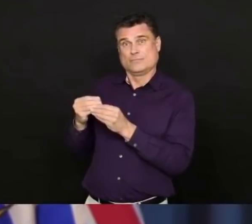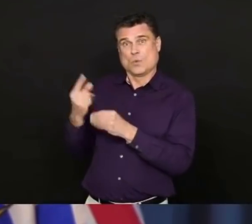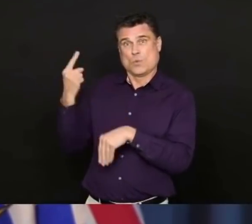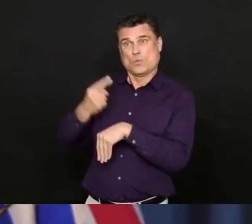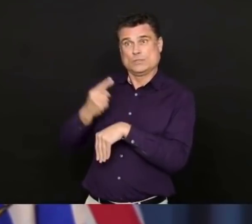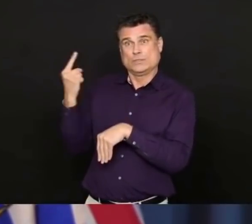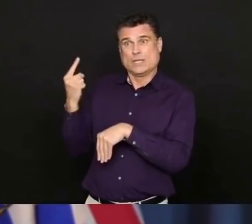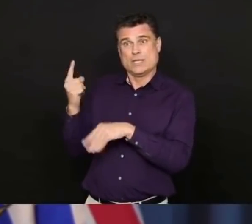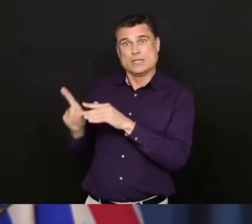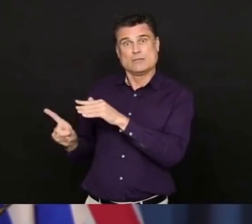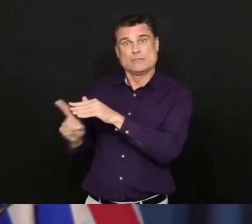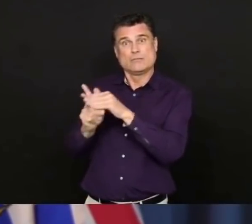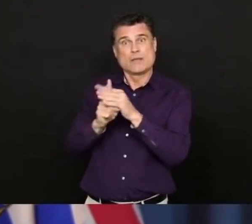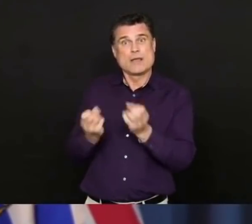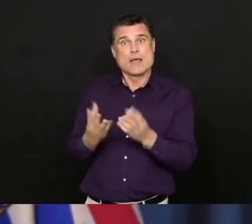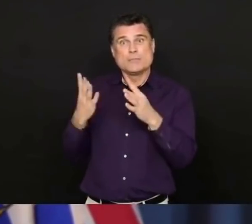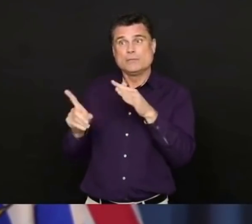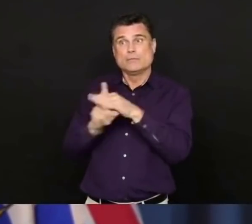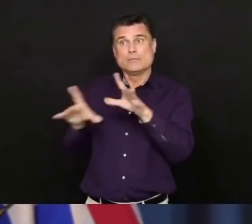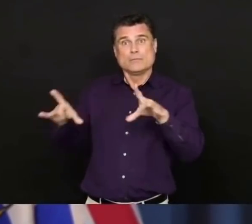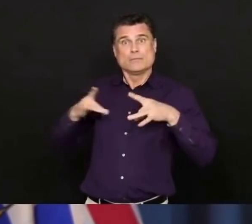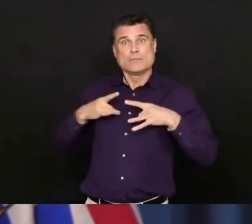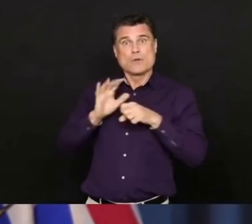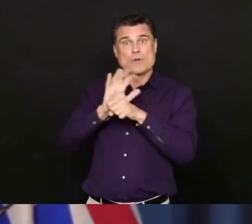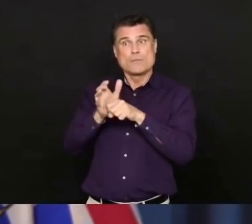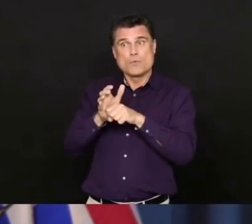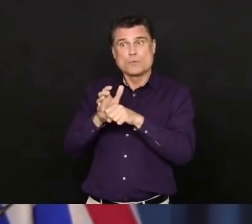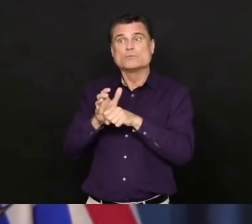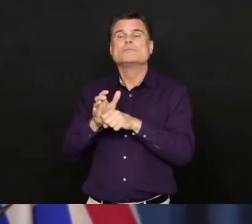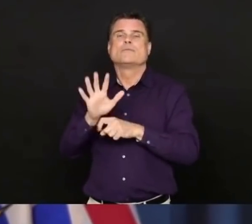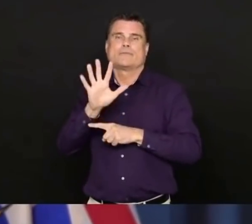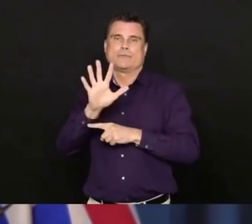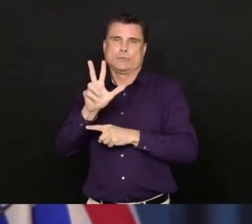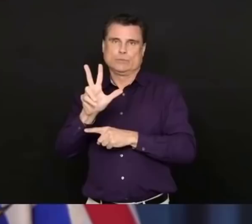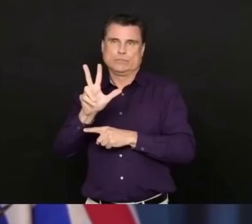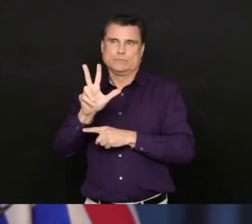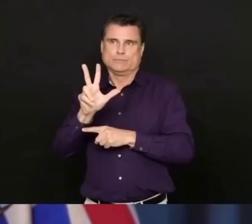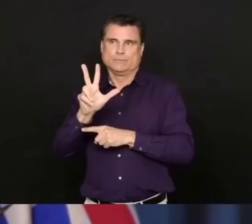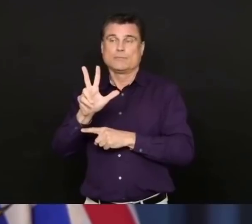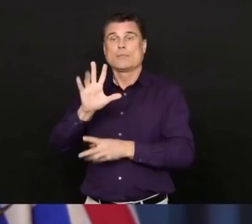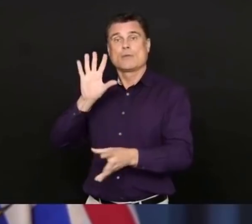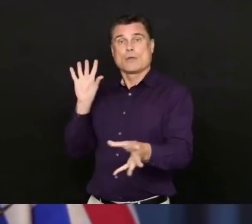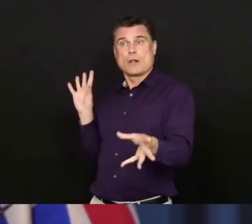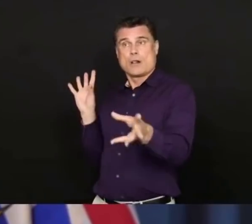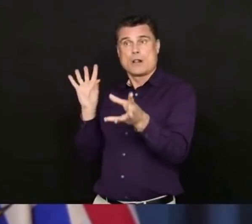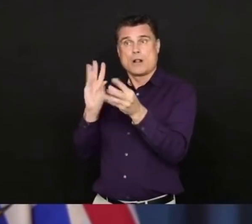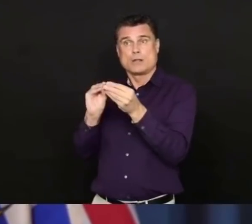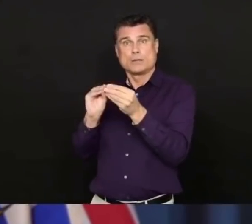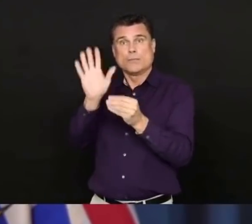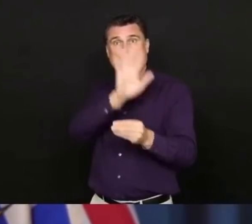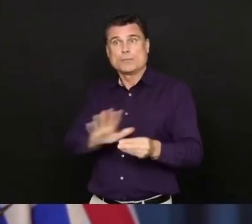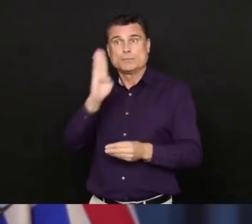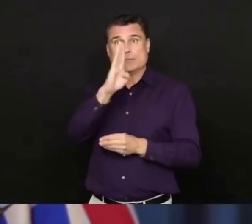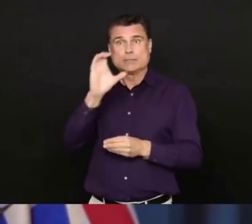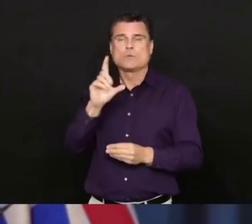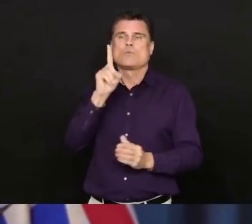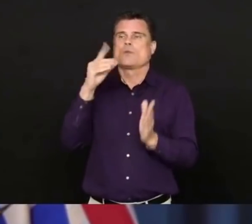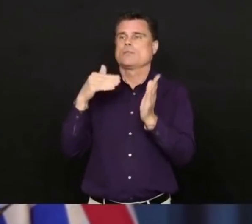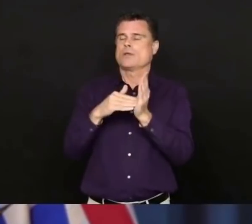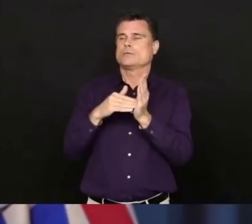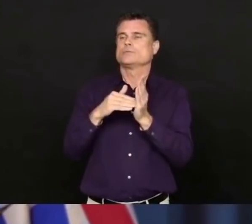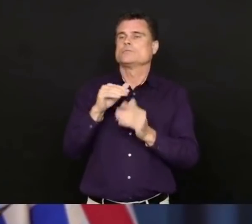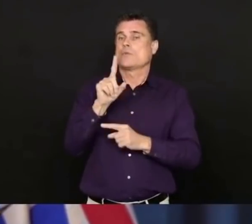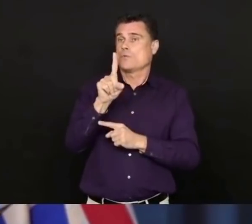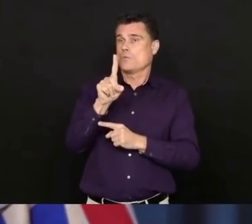we have 53 new test-positive cases in British Columbia, making our total number of